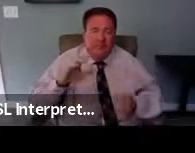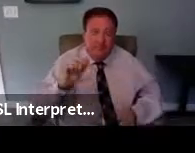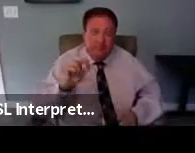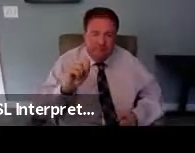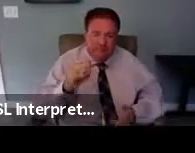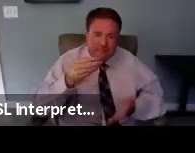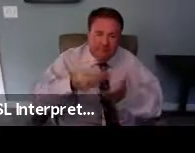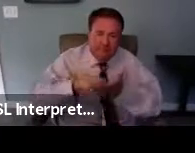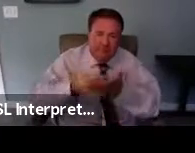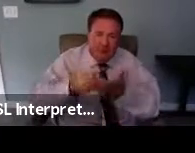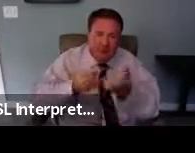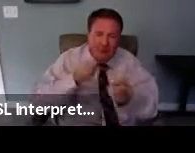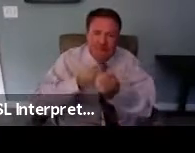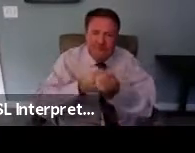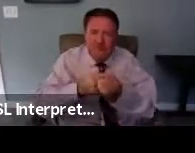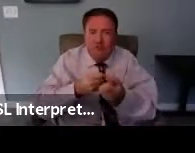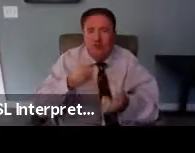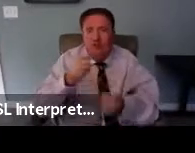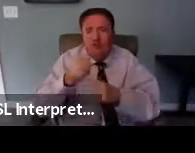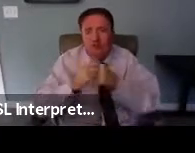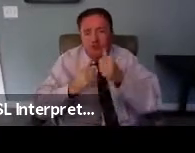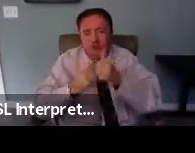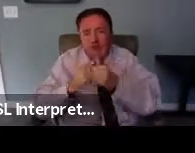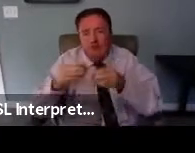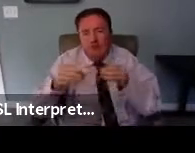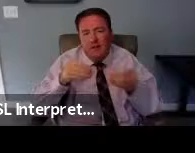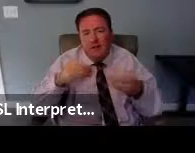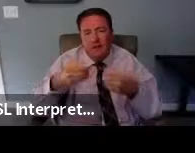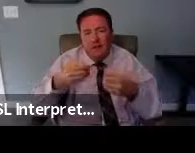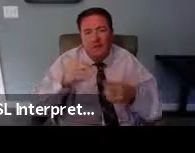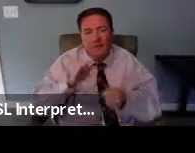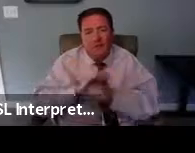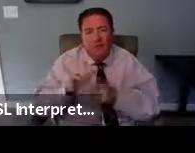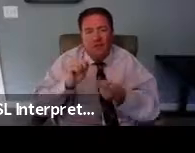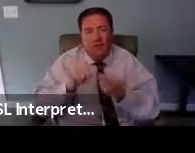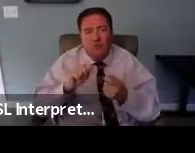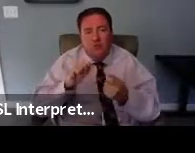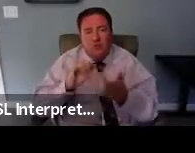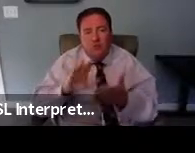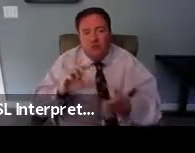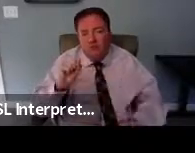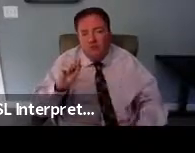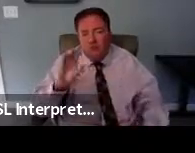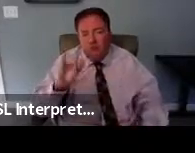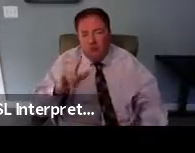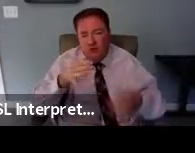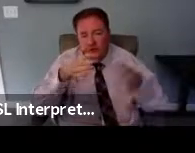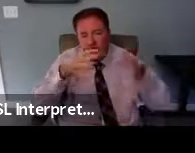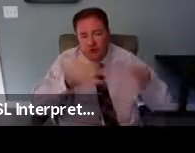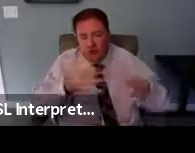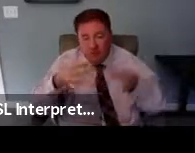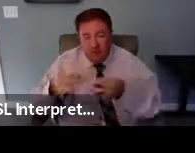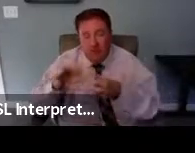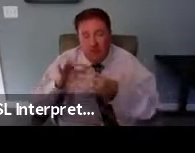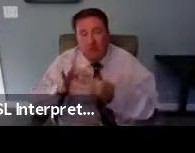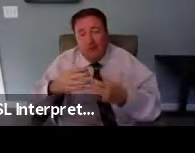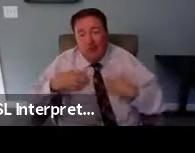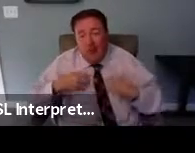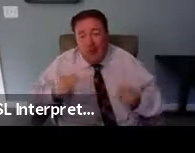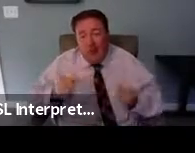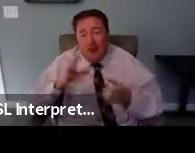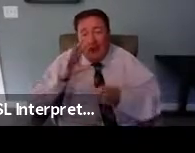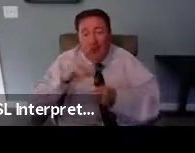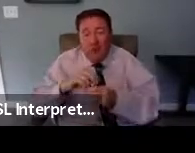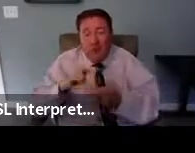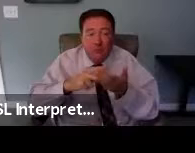that are flexible enough to support efforts that address social determinants of health, including programs that address